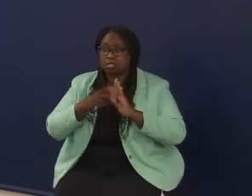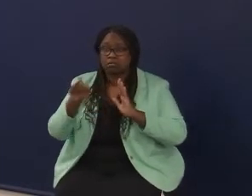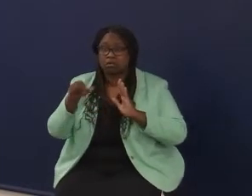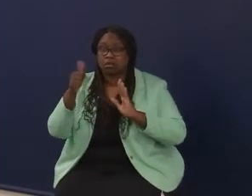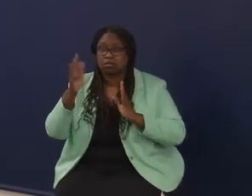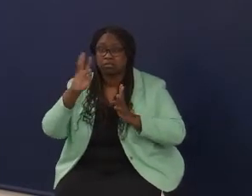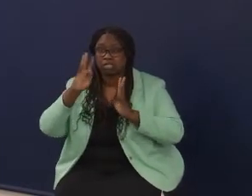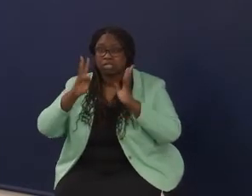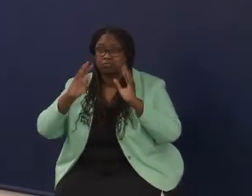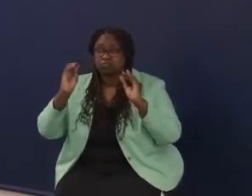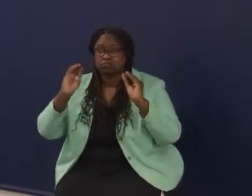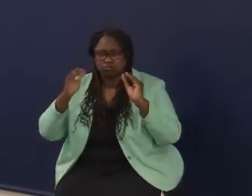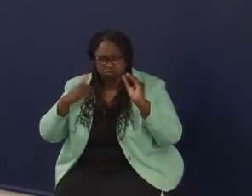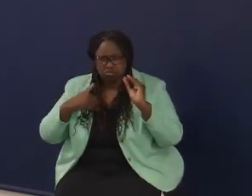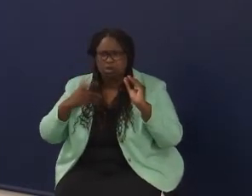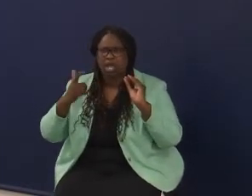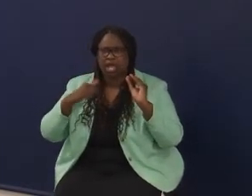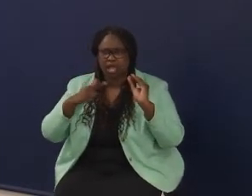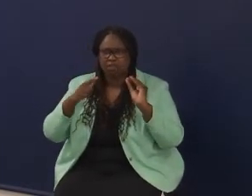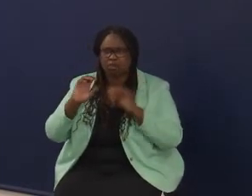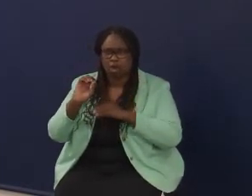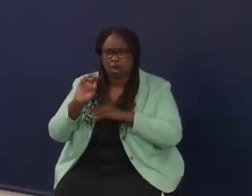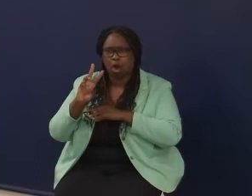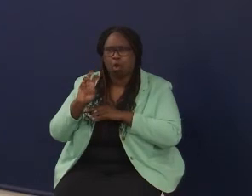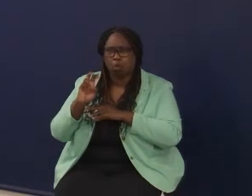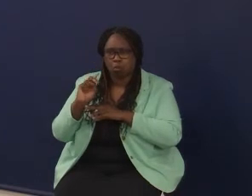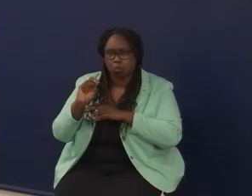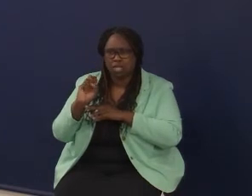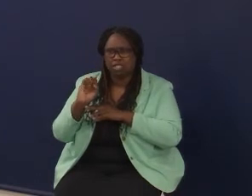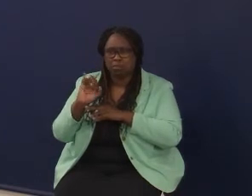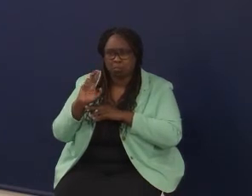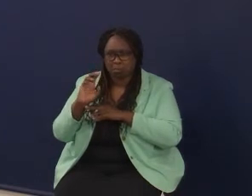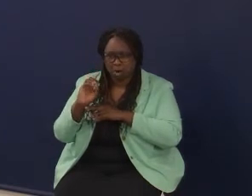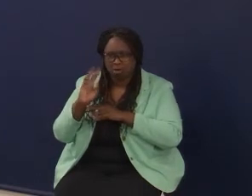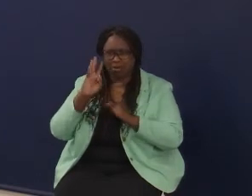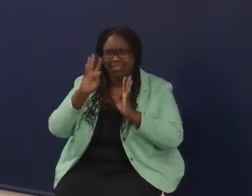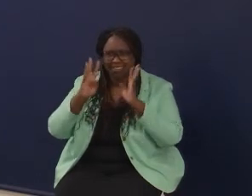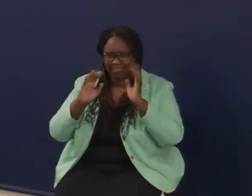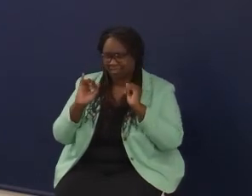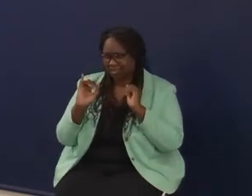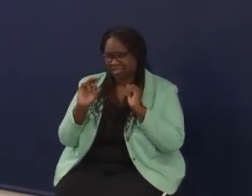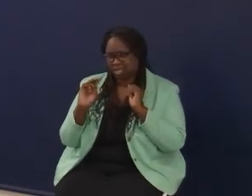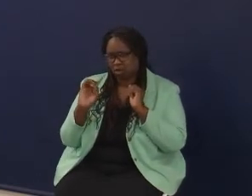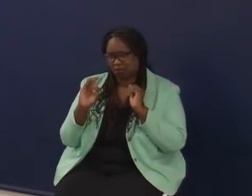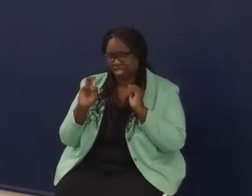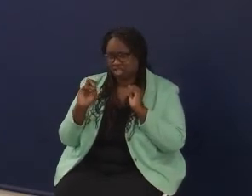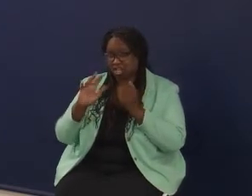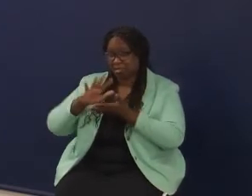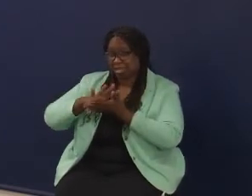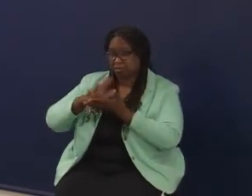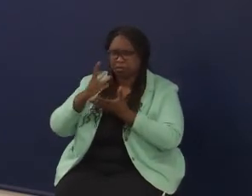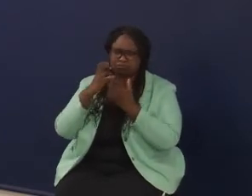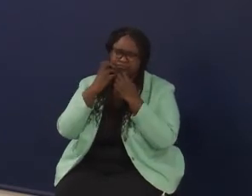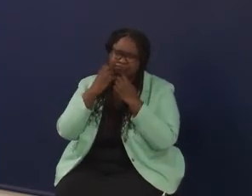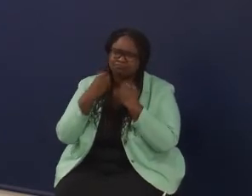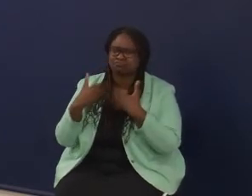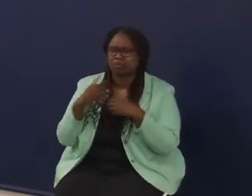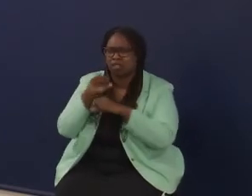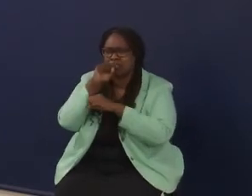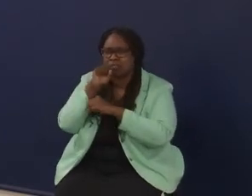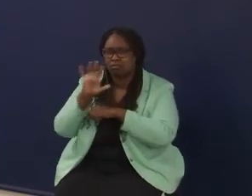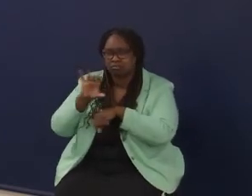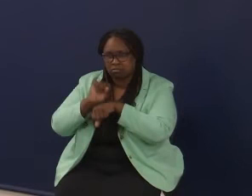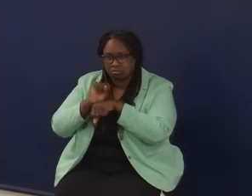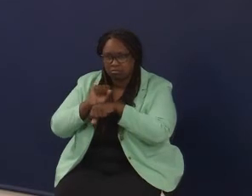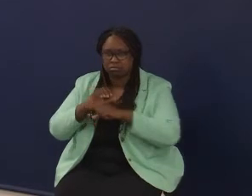Owensboro Innovation Academy, we love the learning going on at Owensboro Innovation Academy. And so, we have worked with Paducah on and